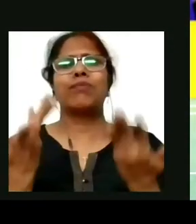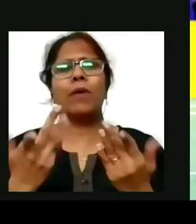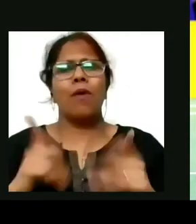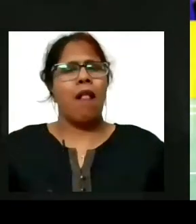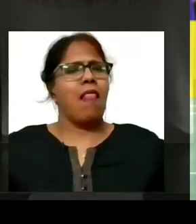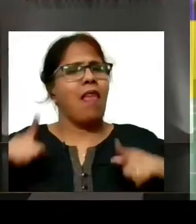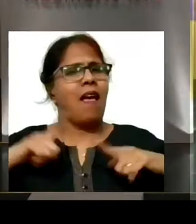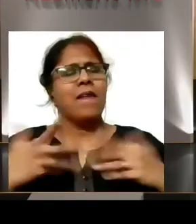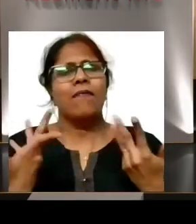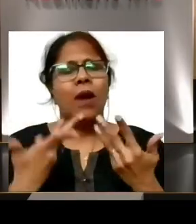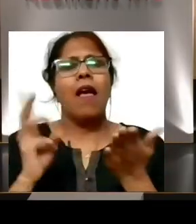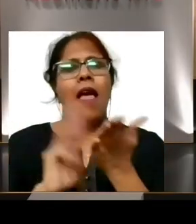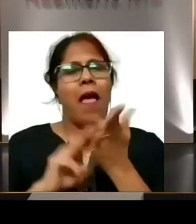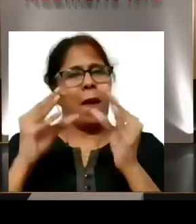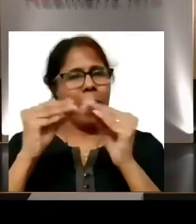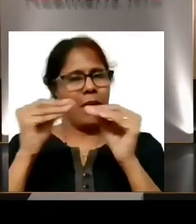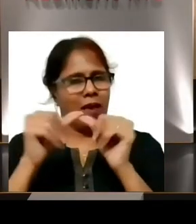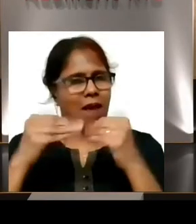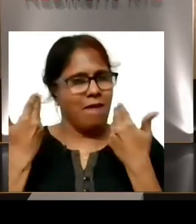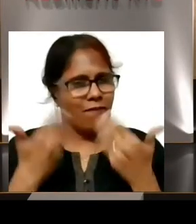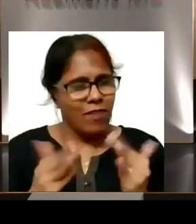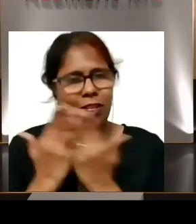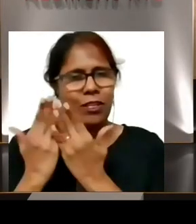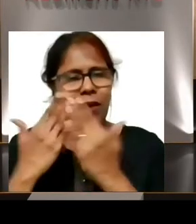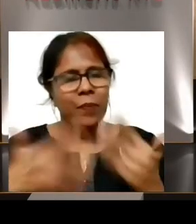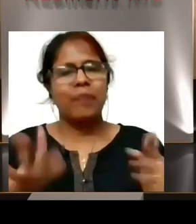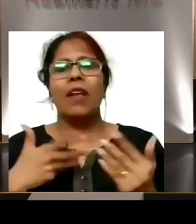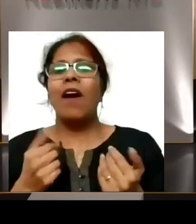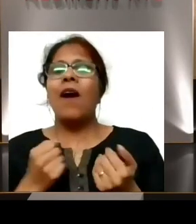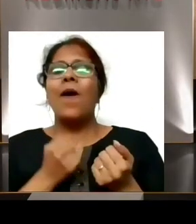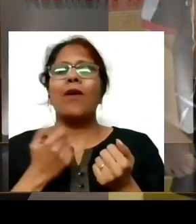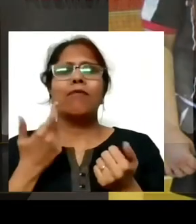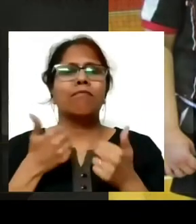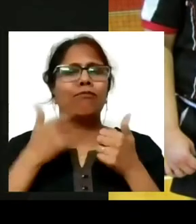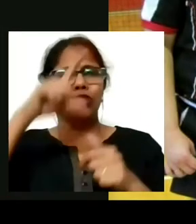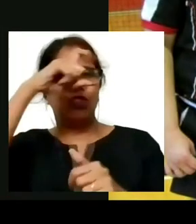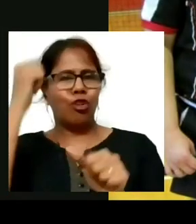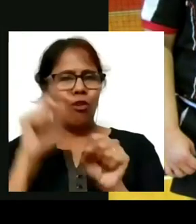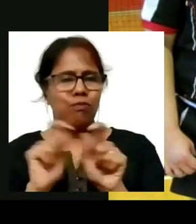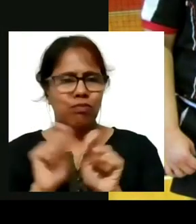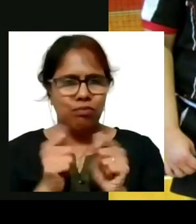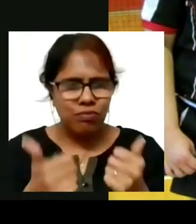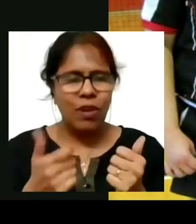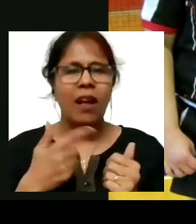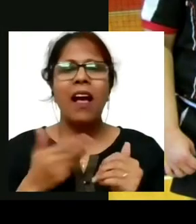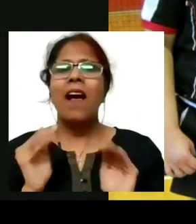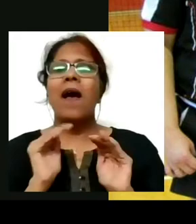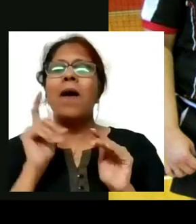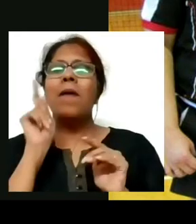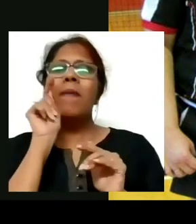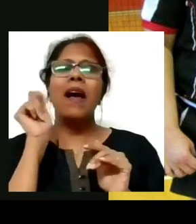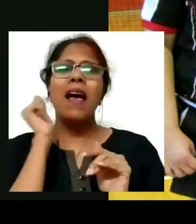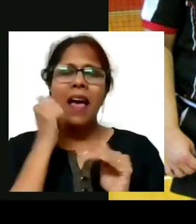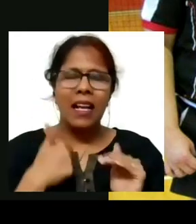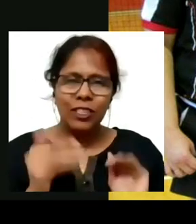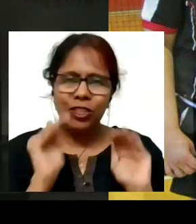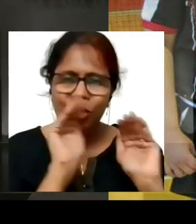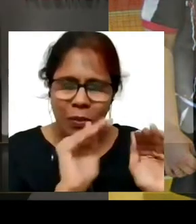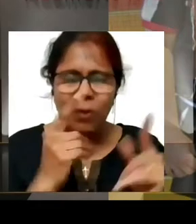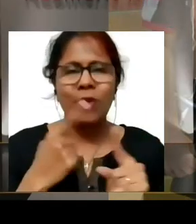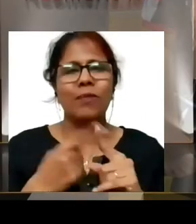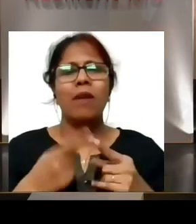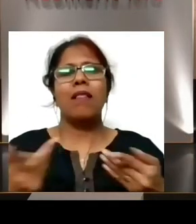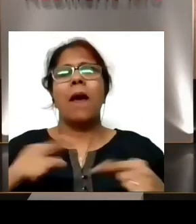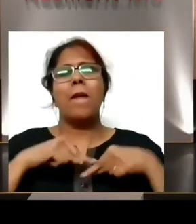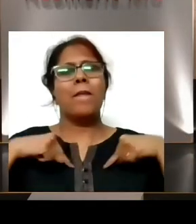wanted to do an MBA, have a great job, support my parents, buy a vehicle of my own, get married, build a home,